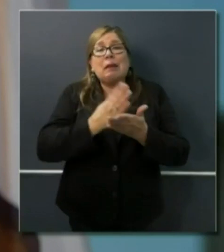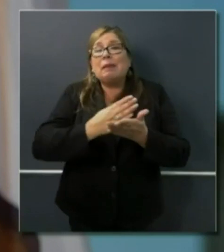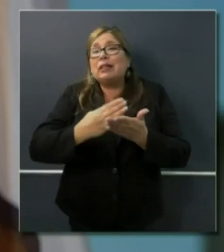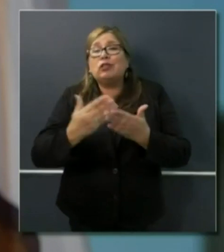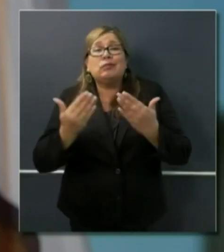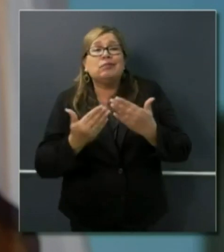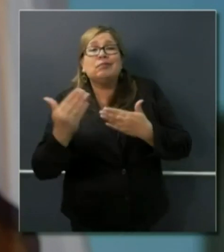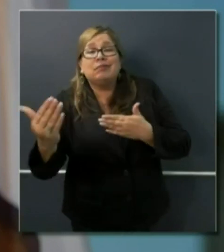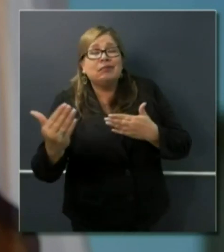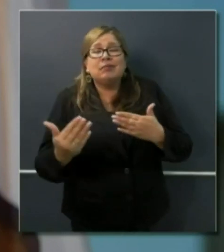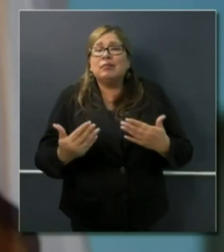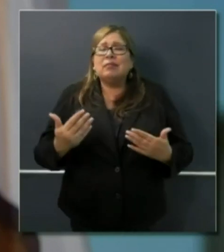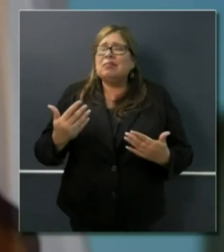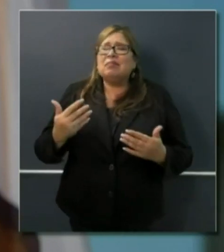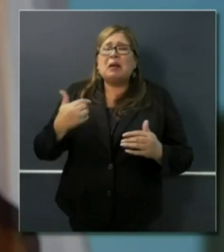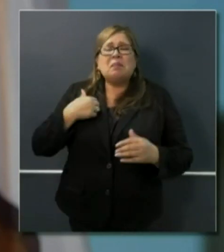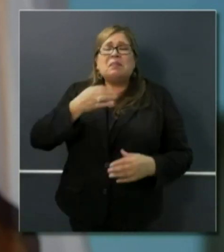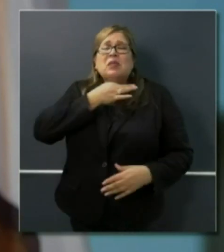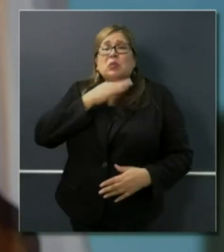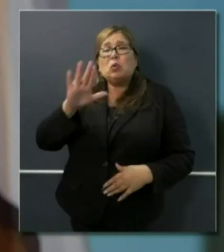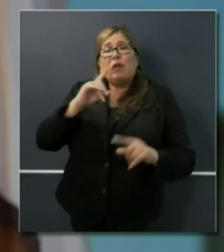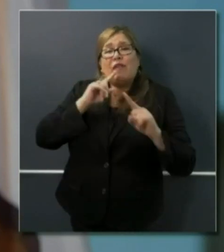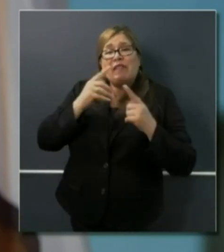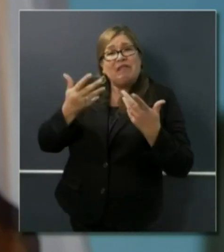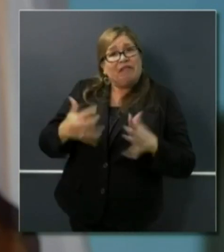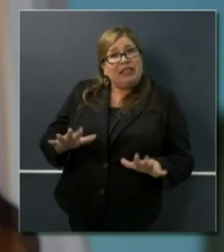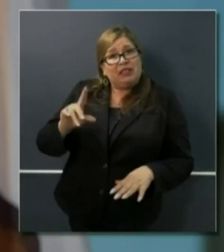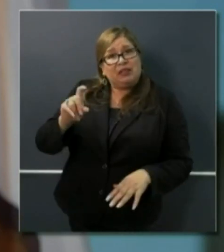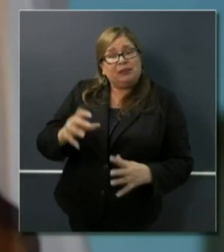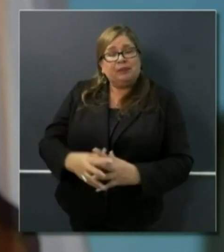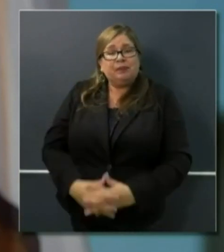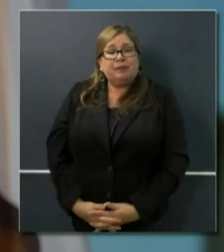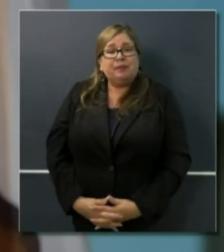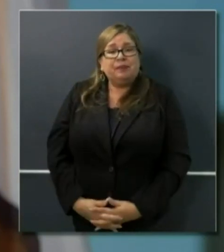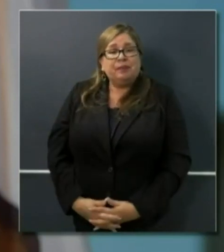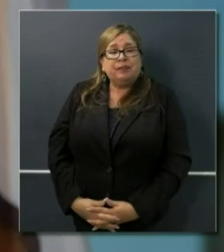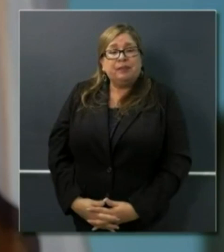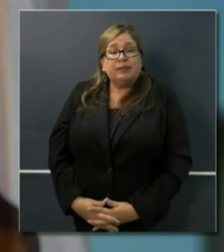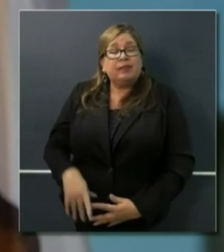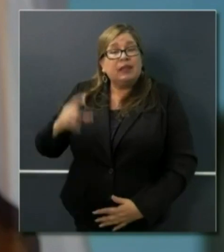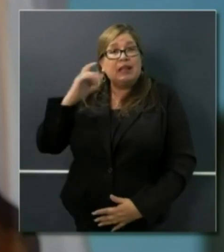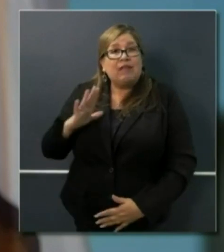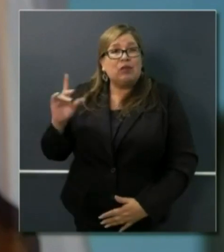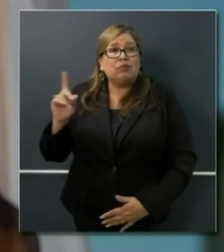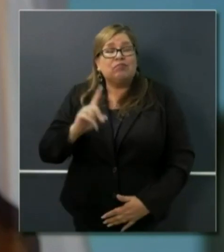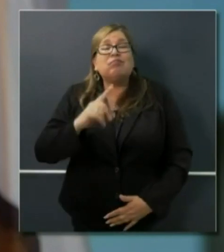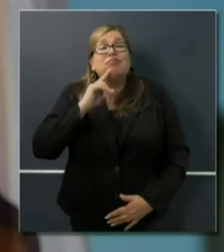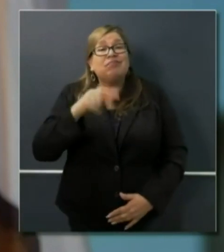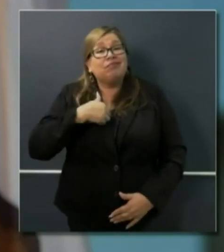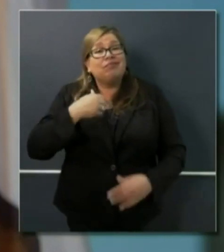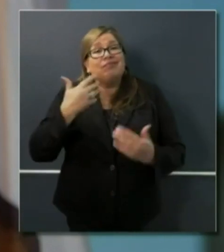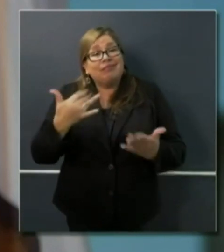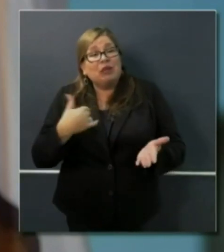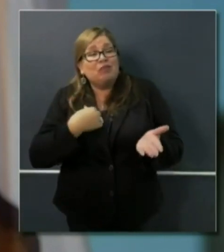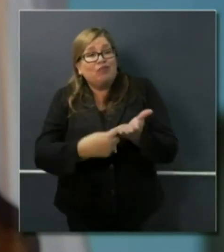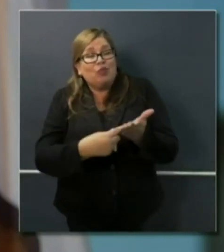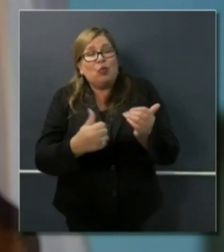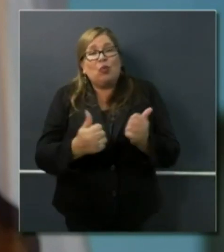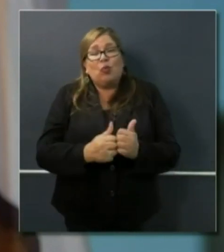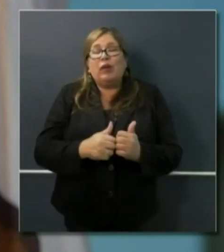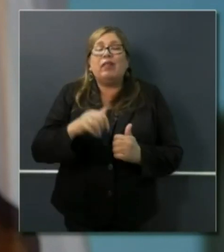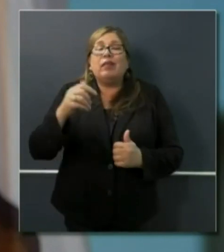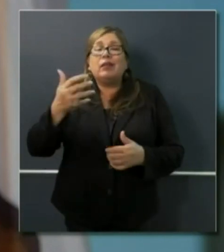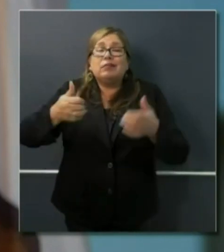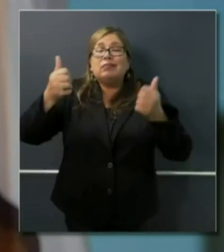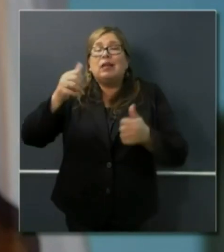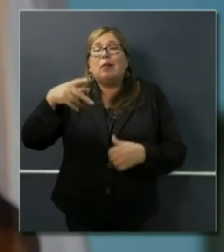how you're discussing that with them. Well, I had this morning a call with the speaker, Anthony Rendon, with our pro tem, Tony